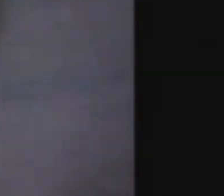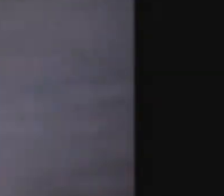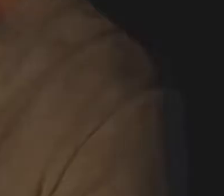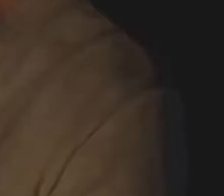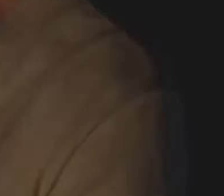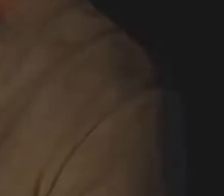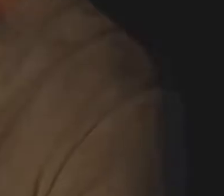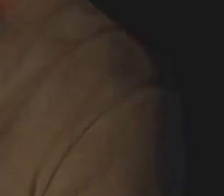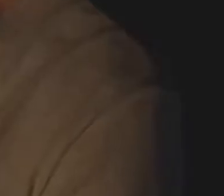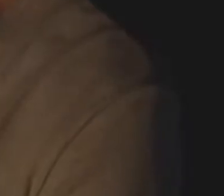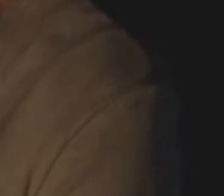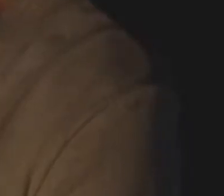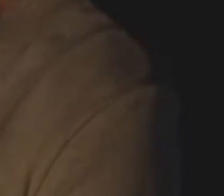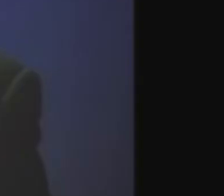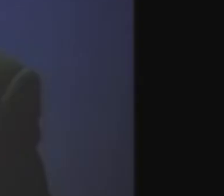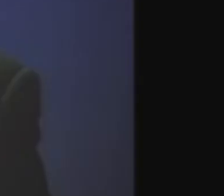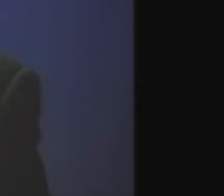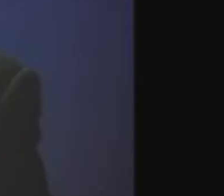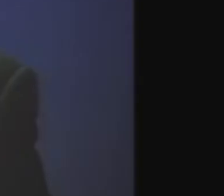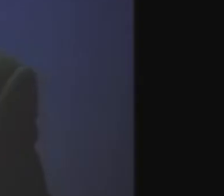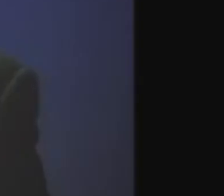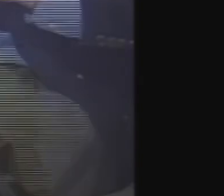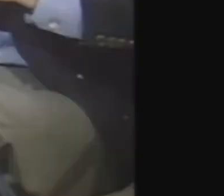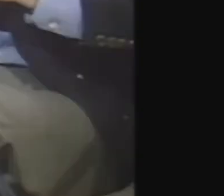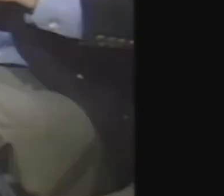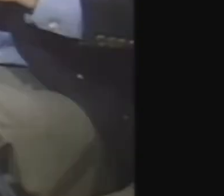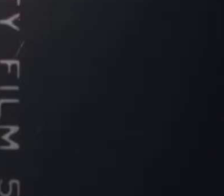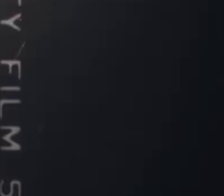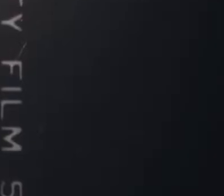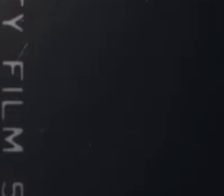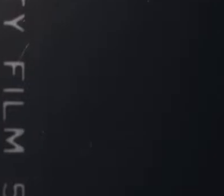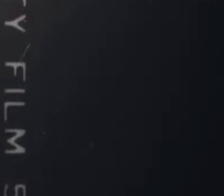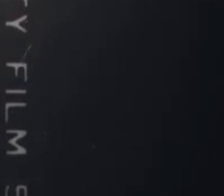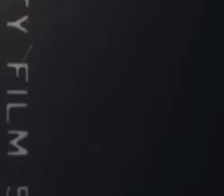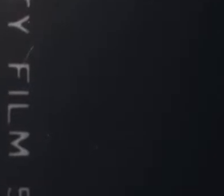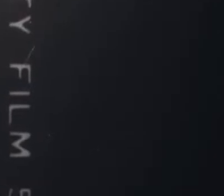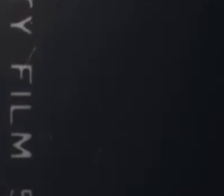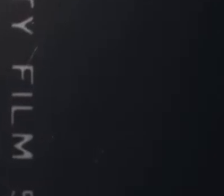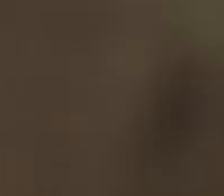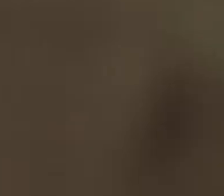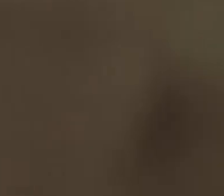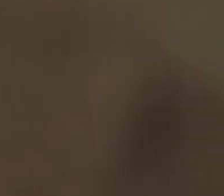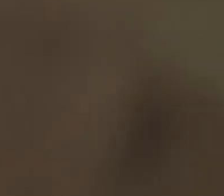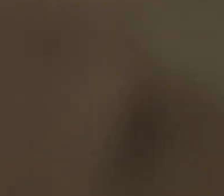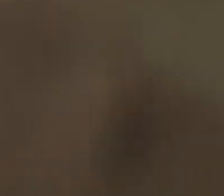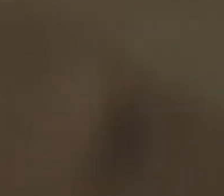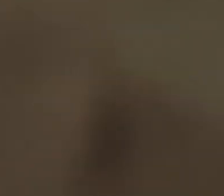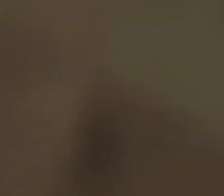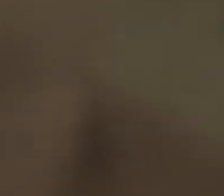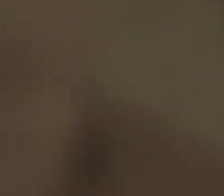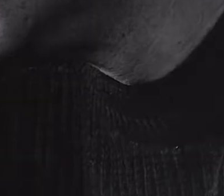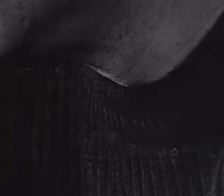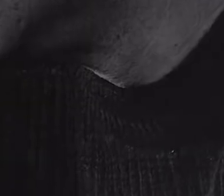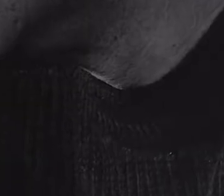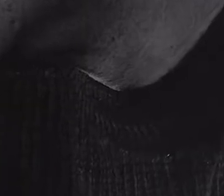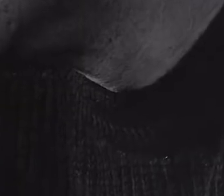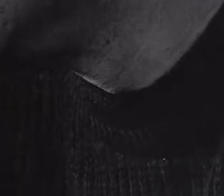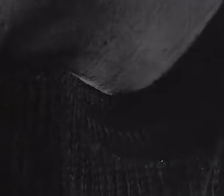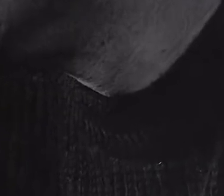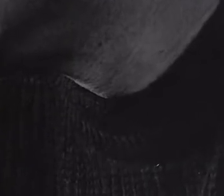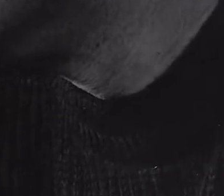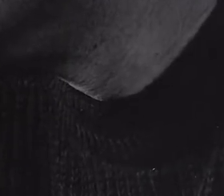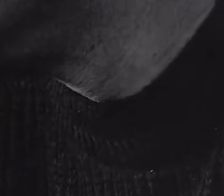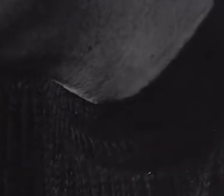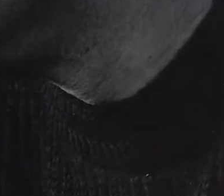longer you or I, it's you and I. He was undeniable. When you have that kind of talent and